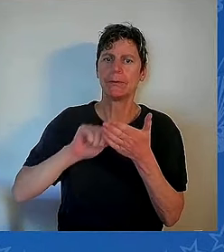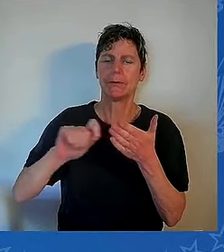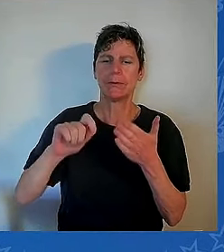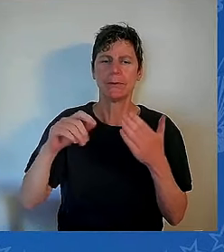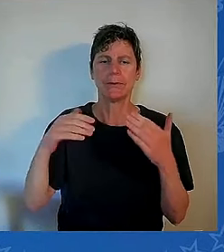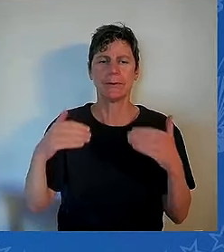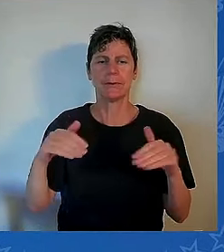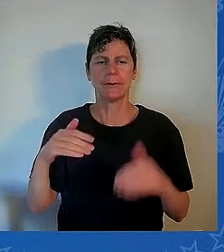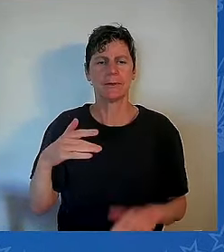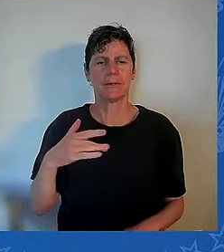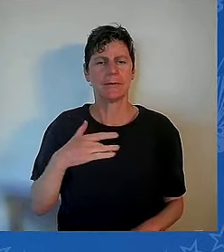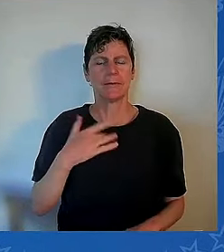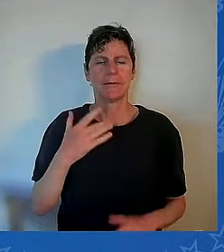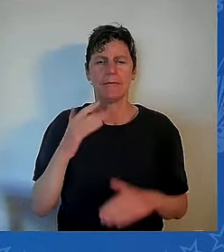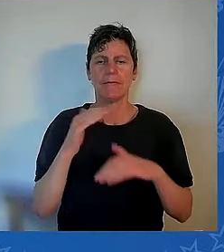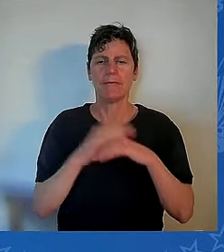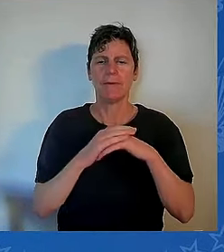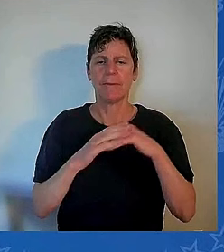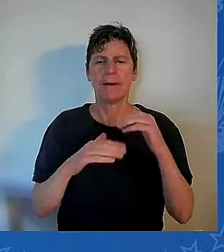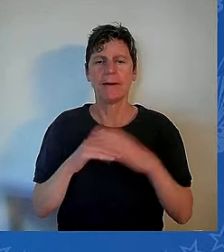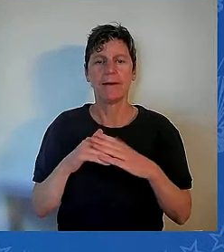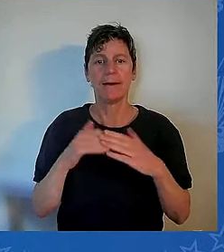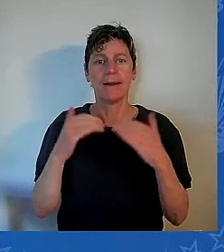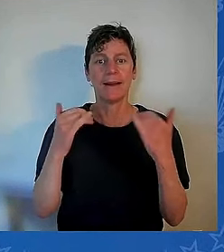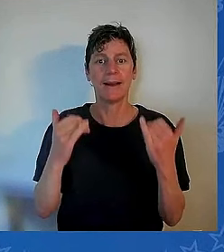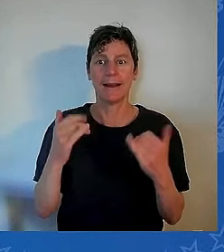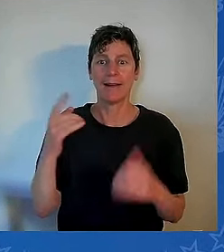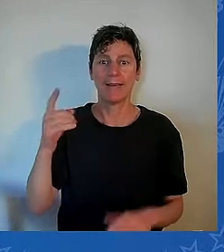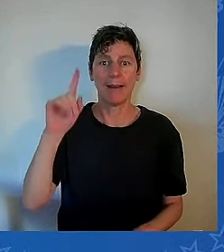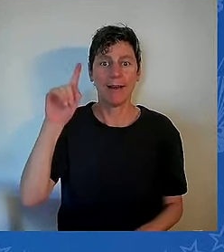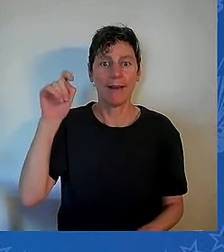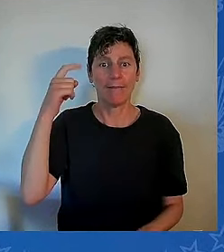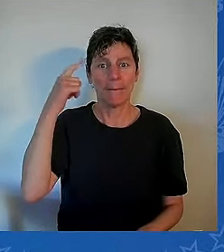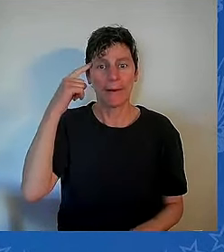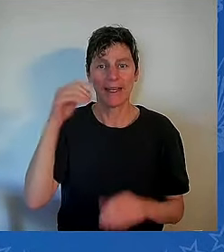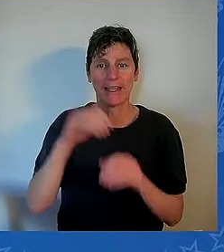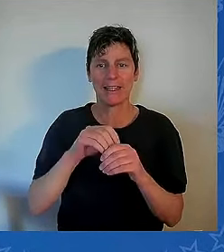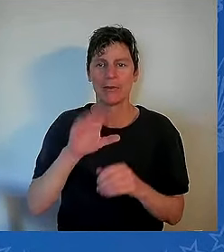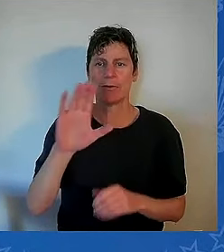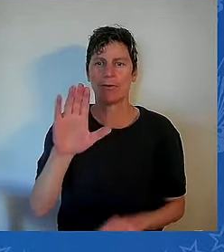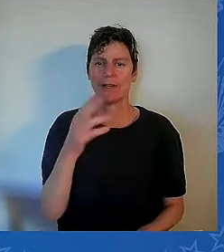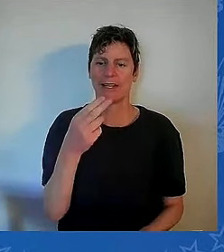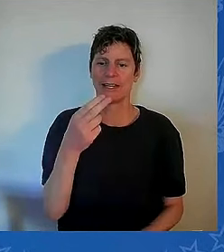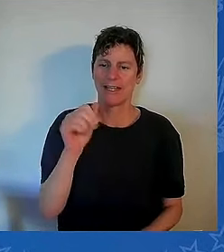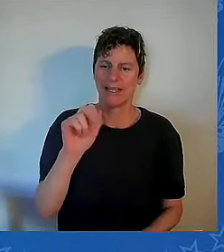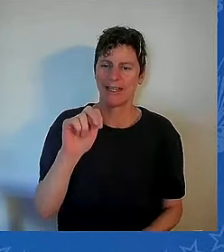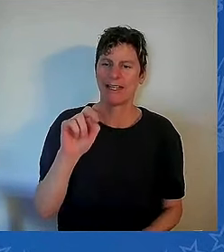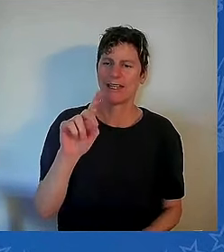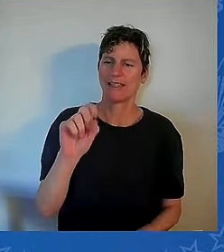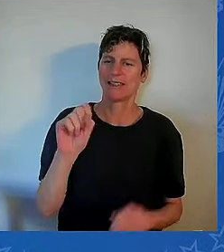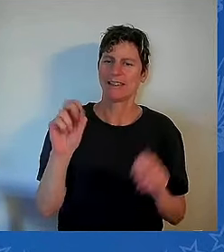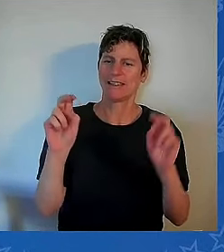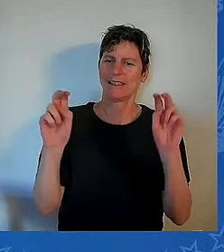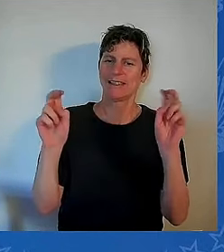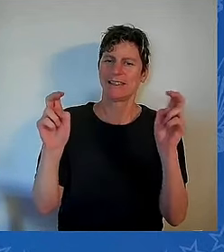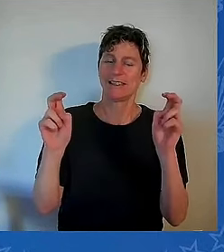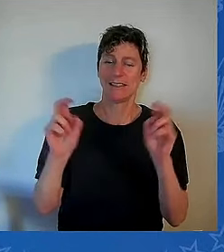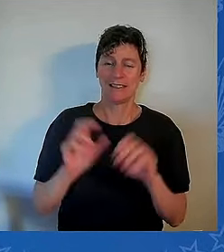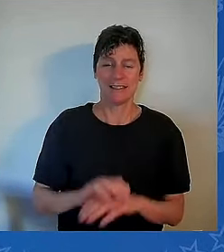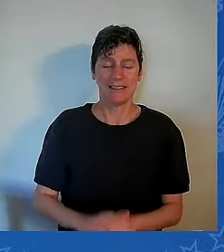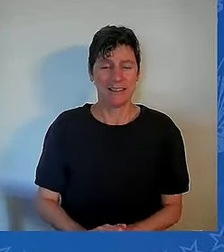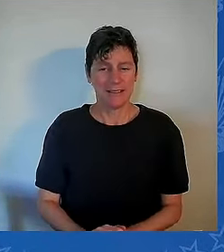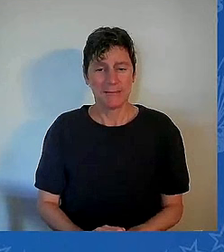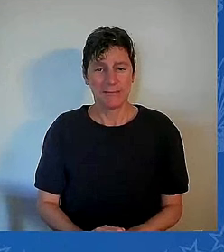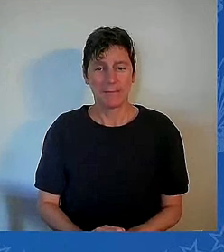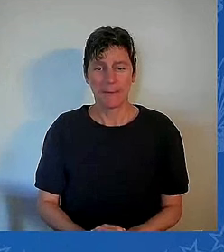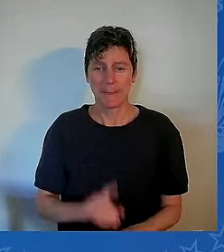Because as some of you know, Bill knows, I didn't plan on sticking around after that accident. She said she was